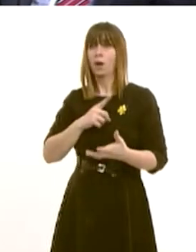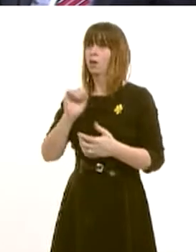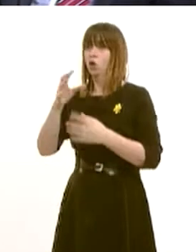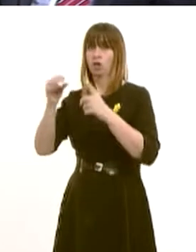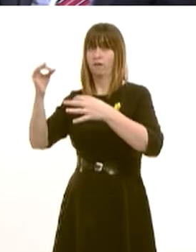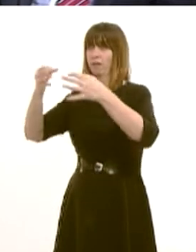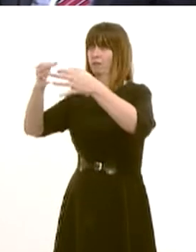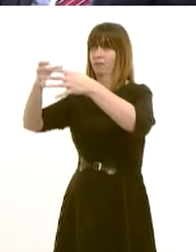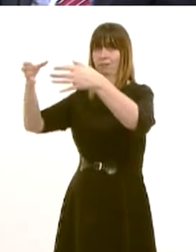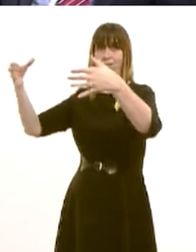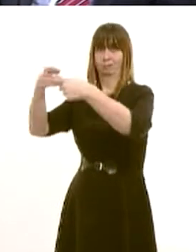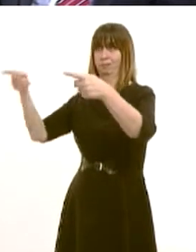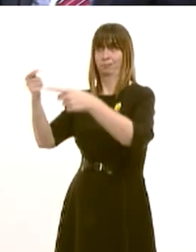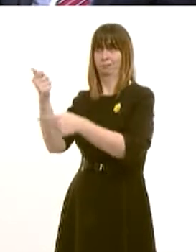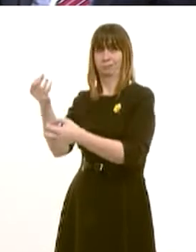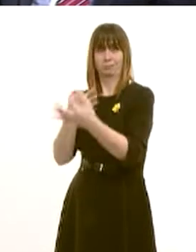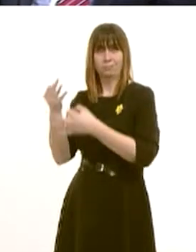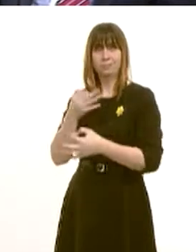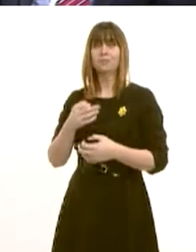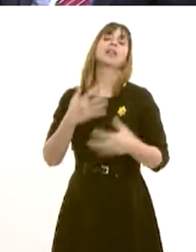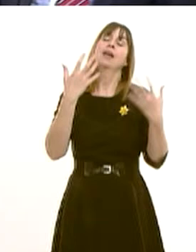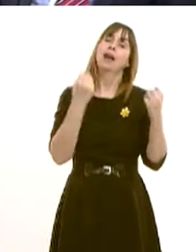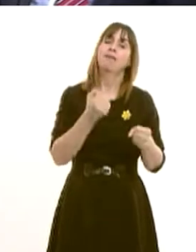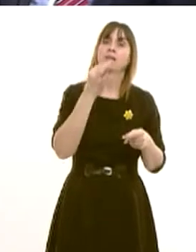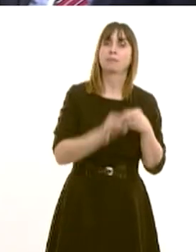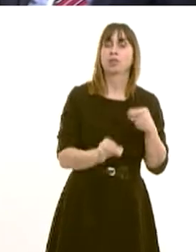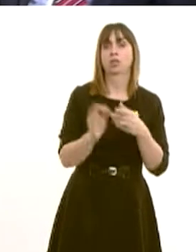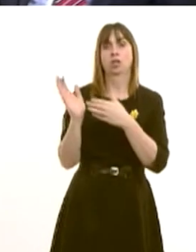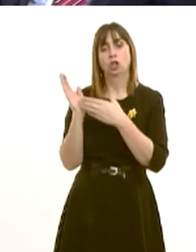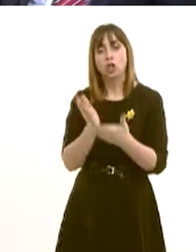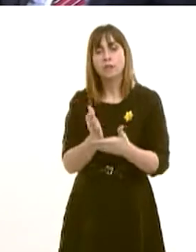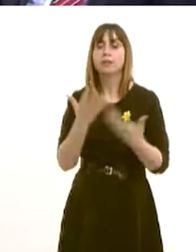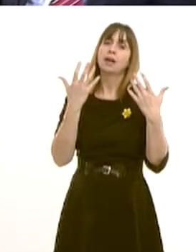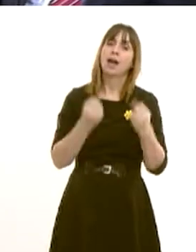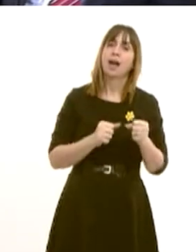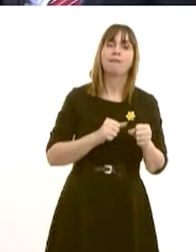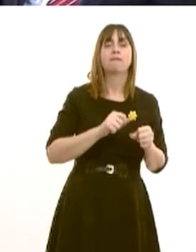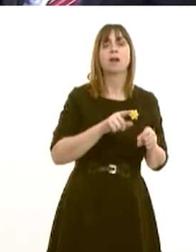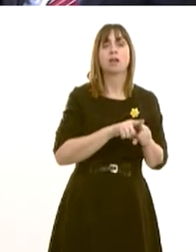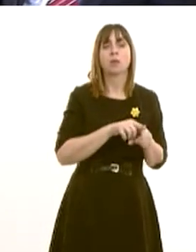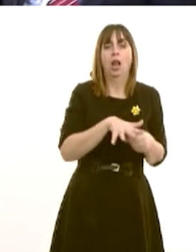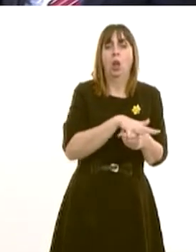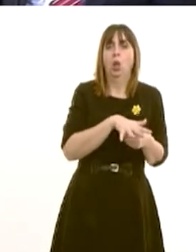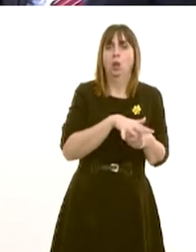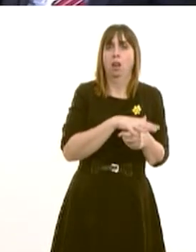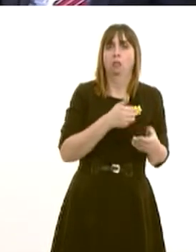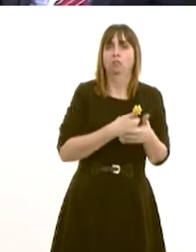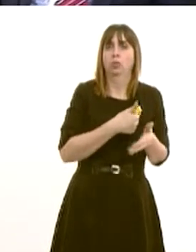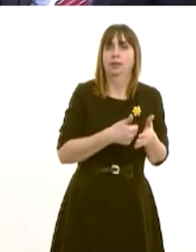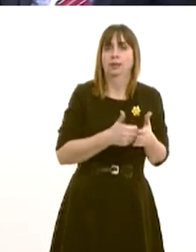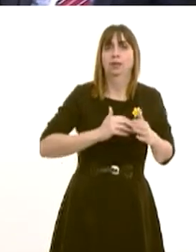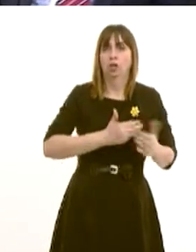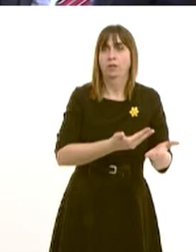mean, Cardiff plays an important role in respect of specialist services, alongside more routine services for its local population. It does offer that